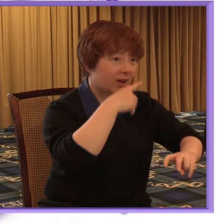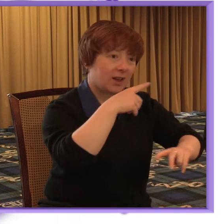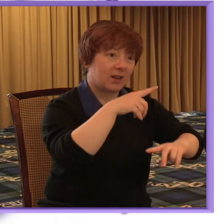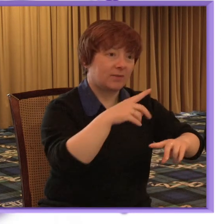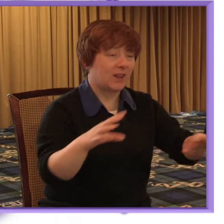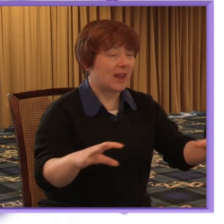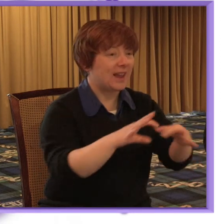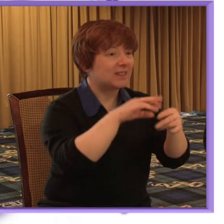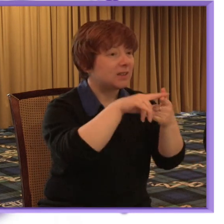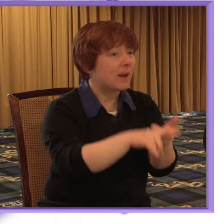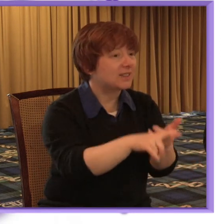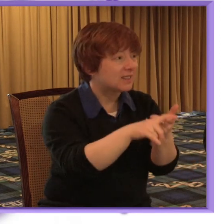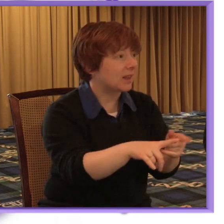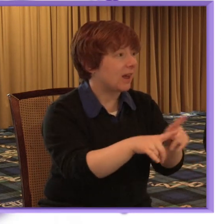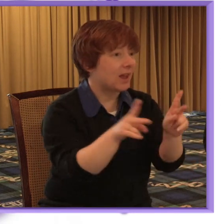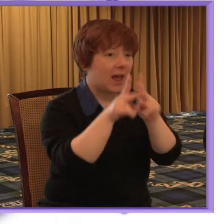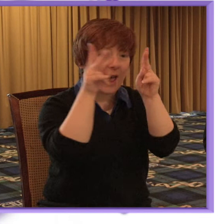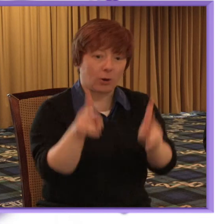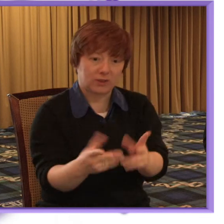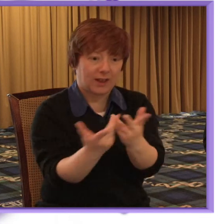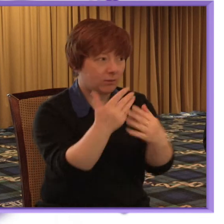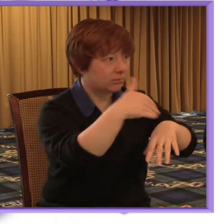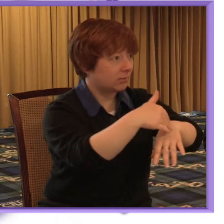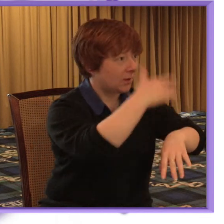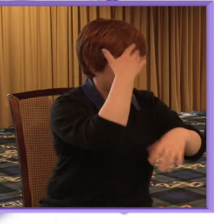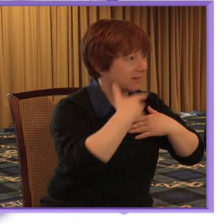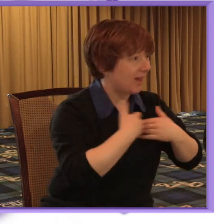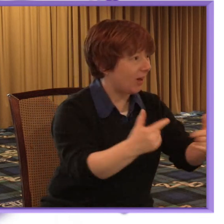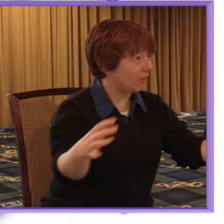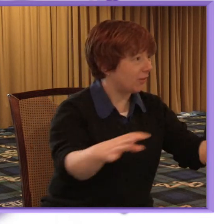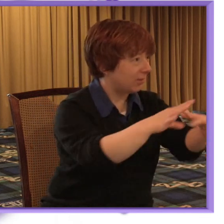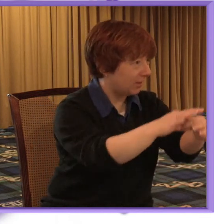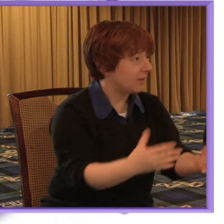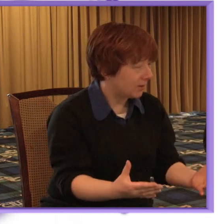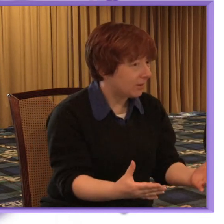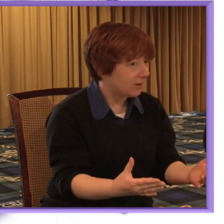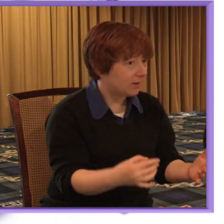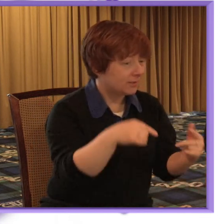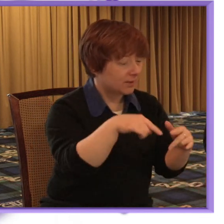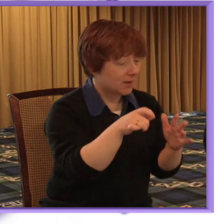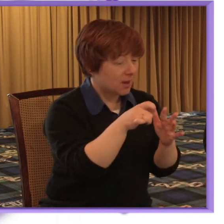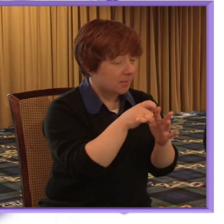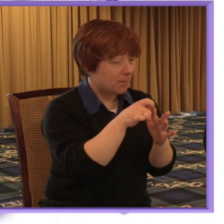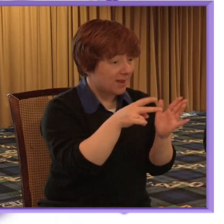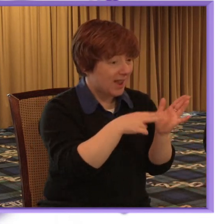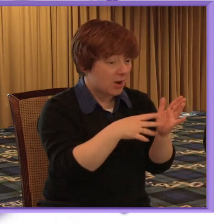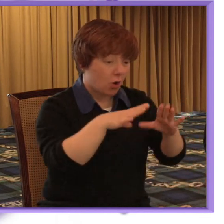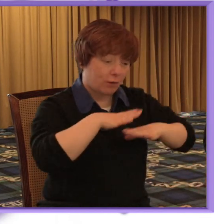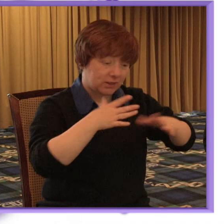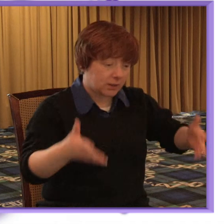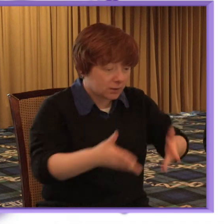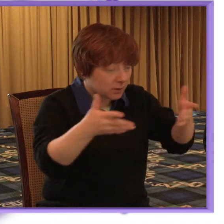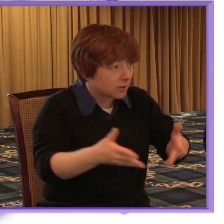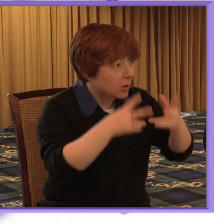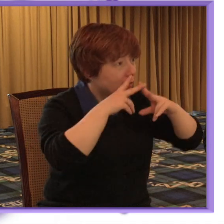between their fields such as housing and mental health ppn already aims to promote and develop research and innovation